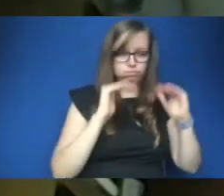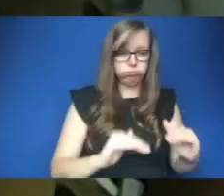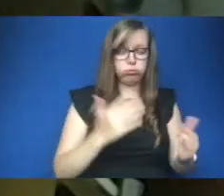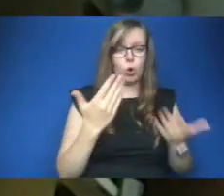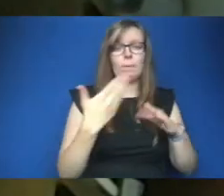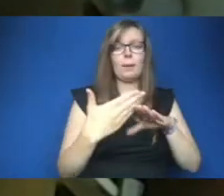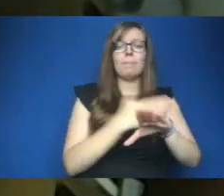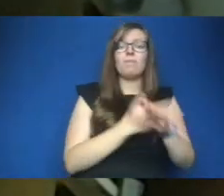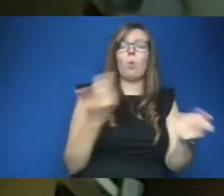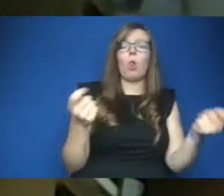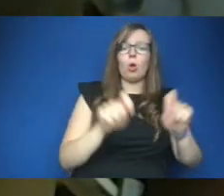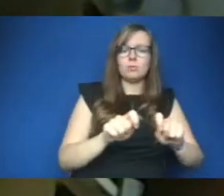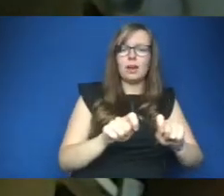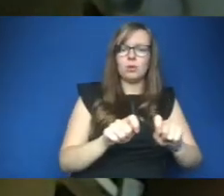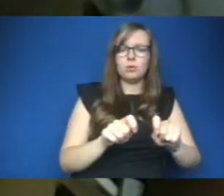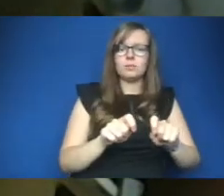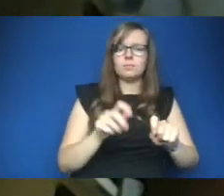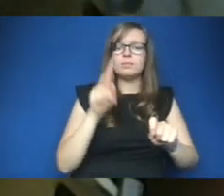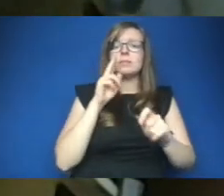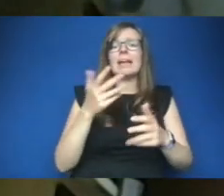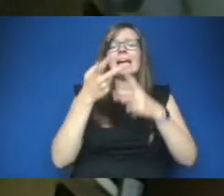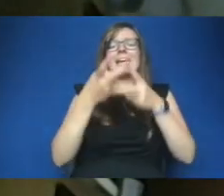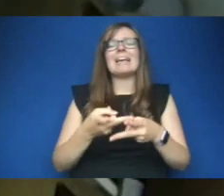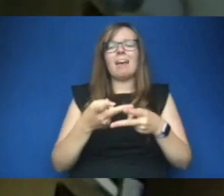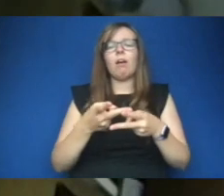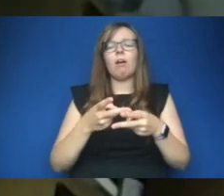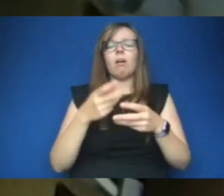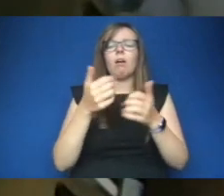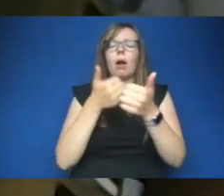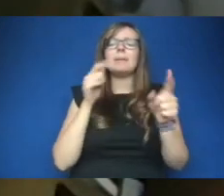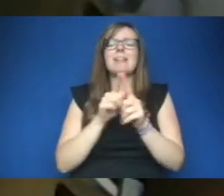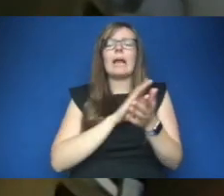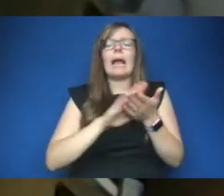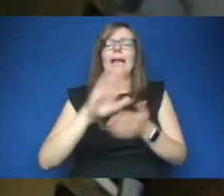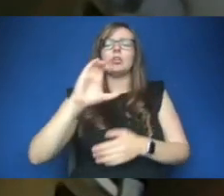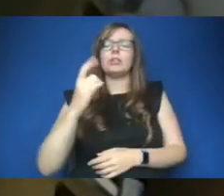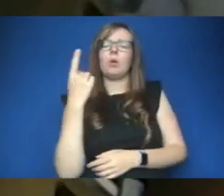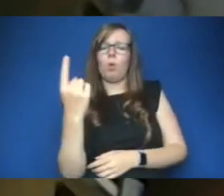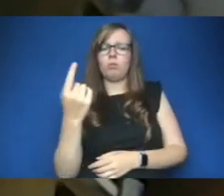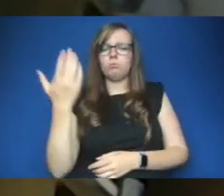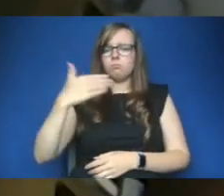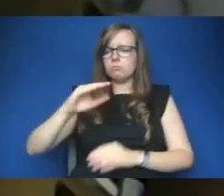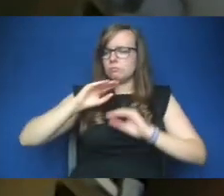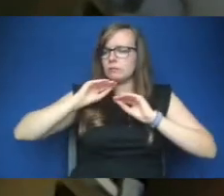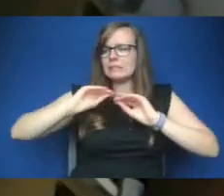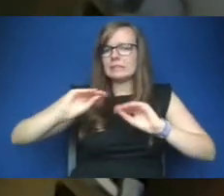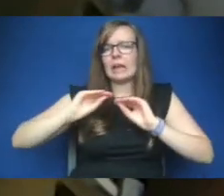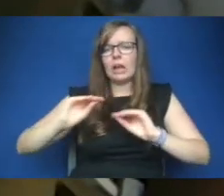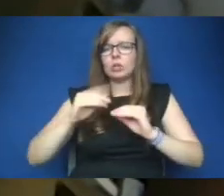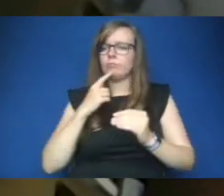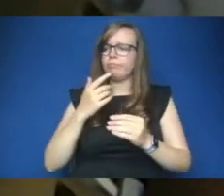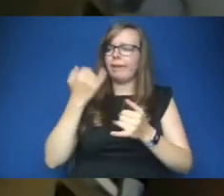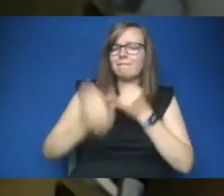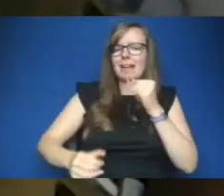tax dodging offshore based care companies like hc1 for example who failed to treat staff with pain they failed to pay their wages